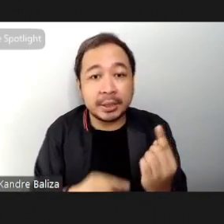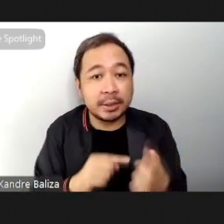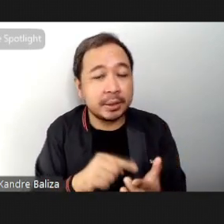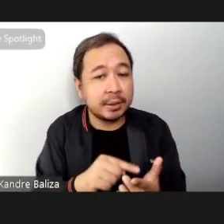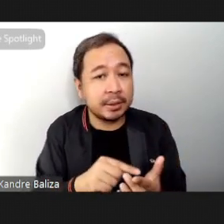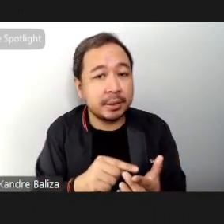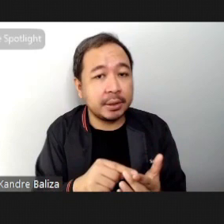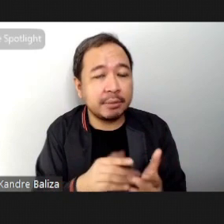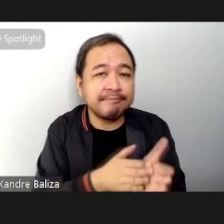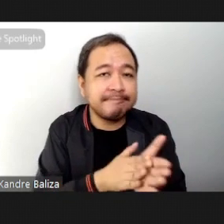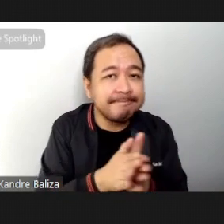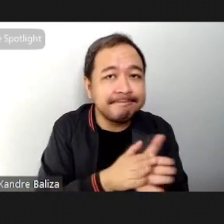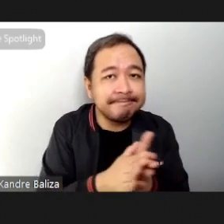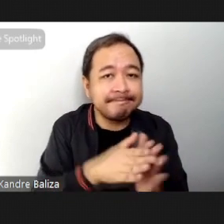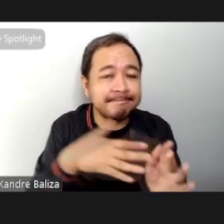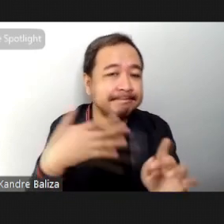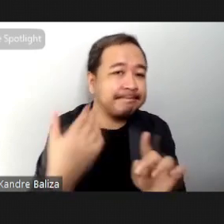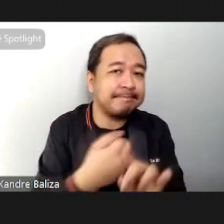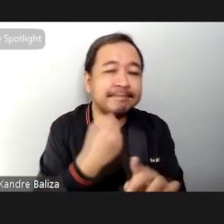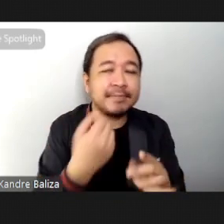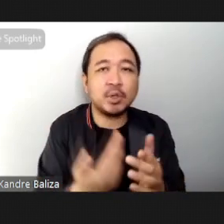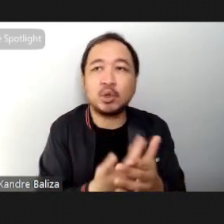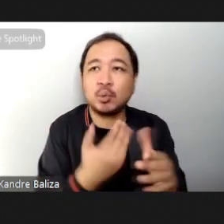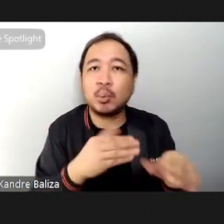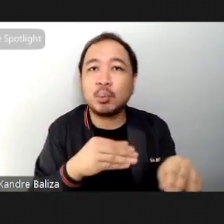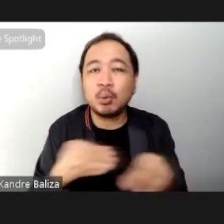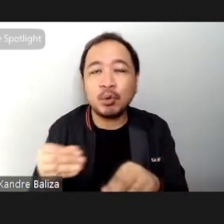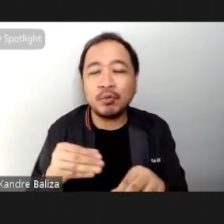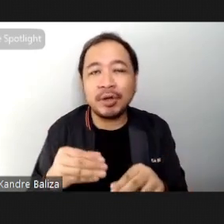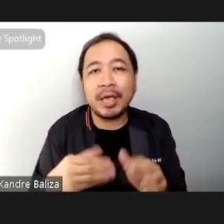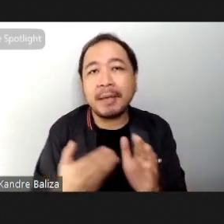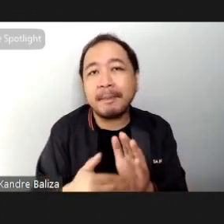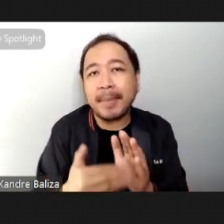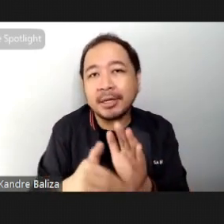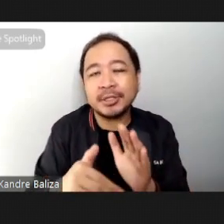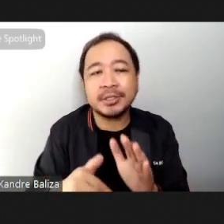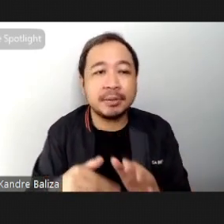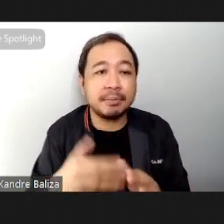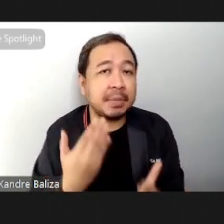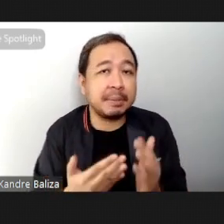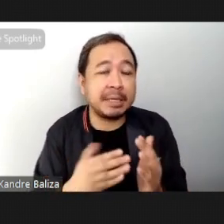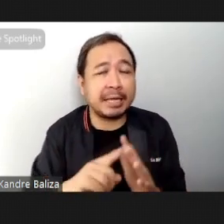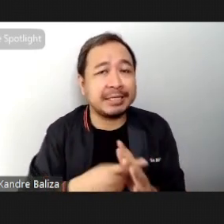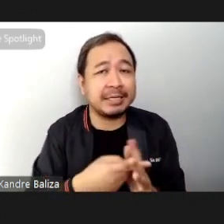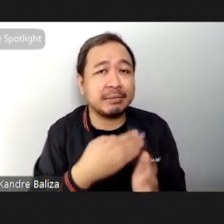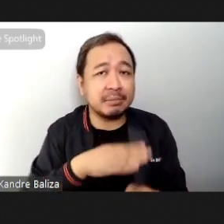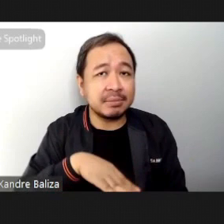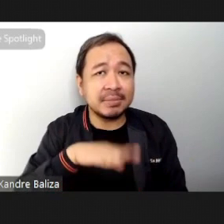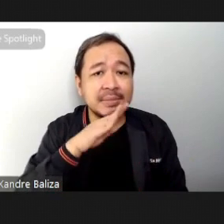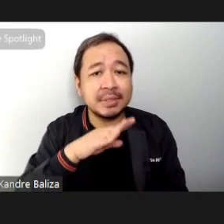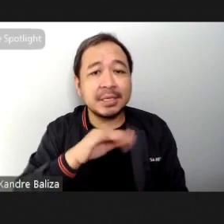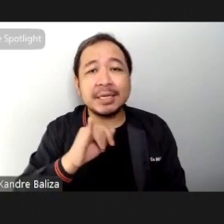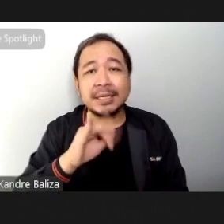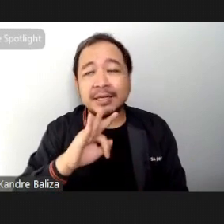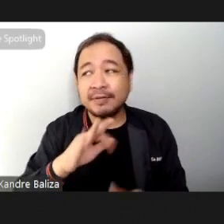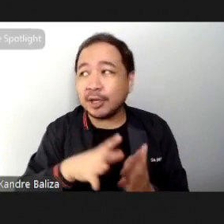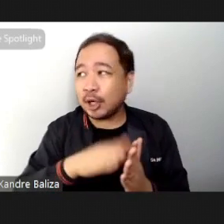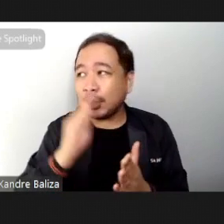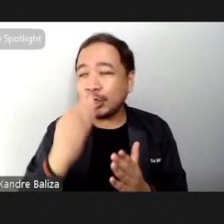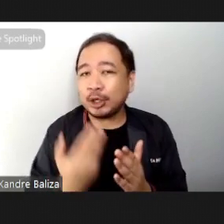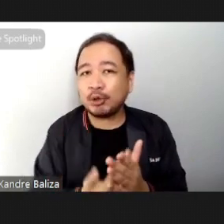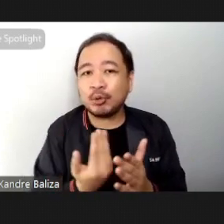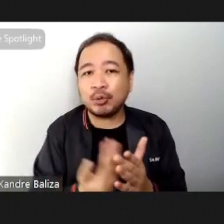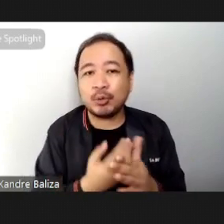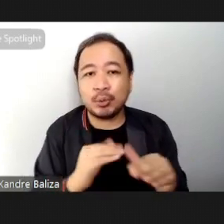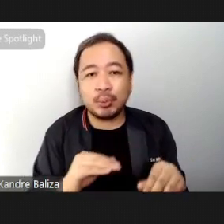desire to achieve new moves and patterns it can definitely be frustrating at the start especially when you're trying to learn new moves and believe